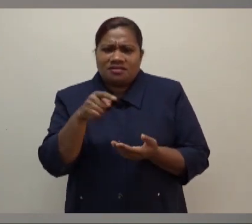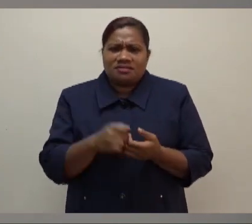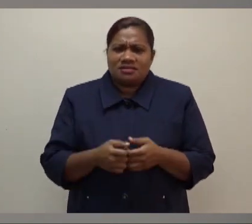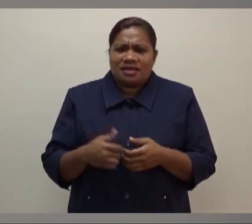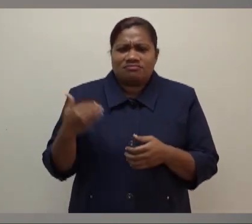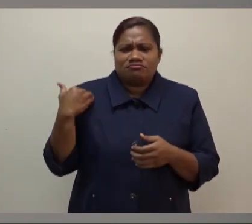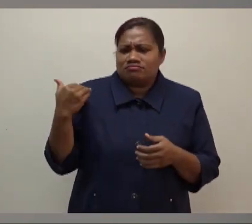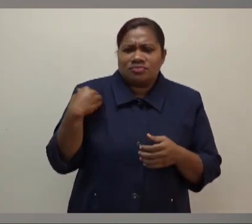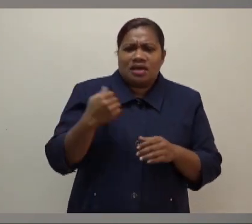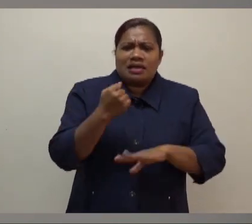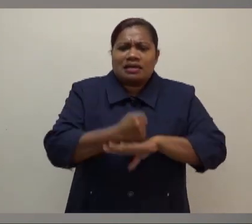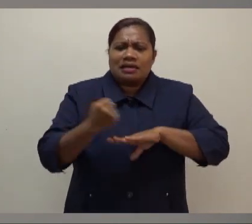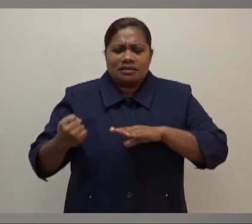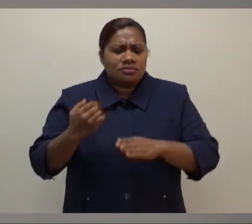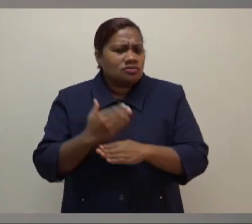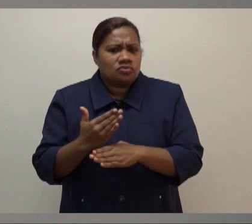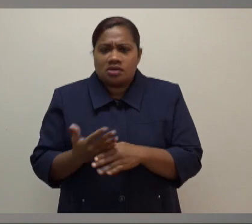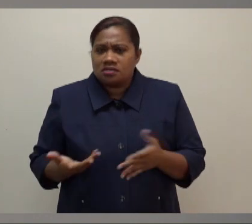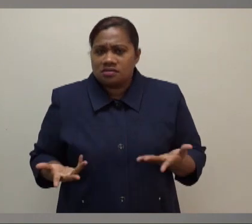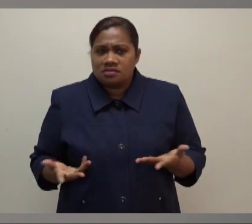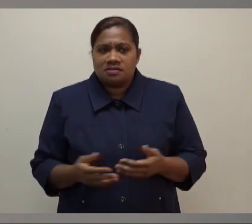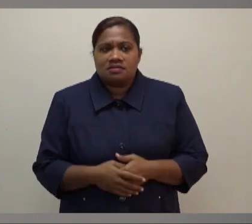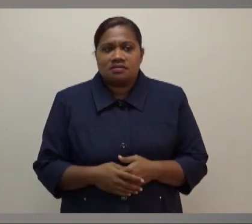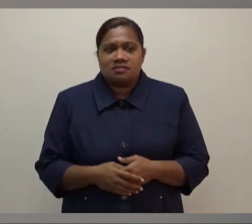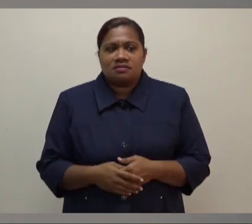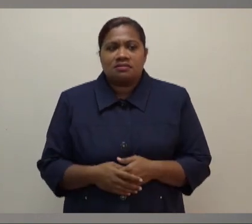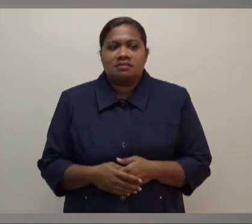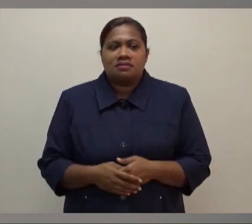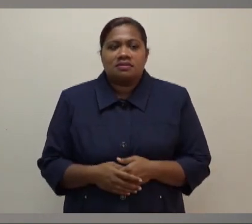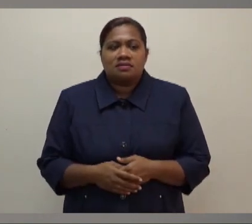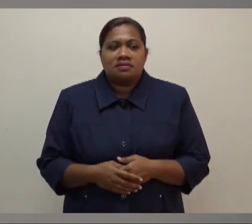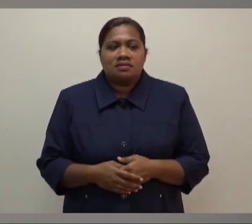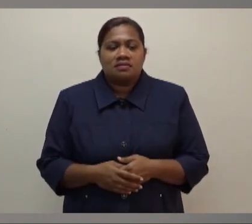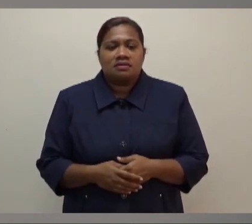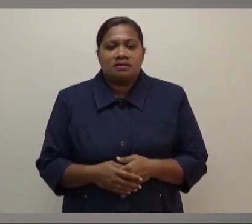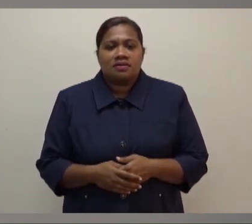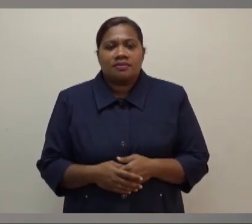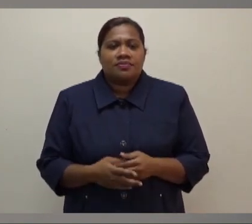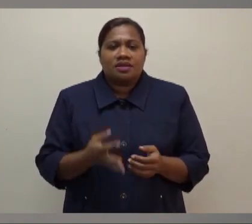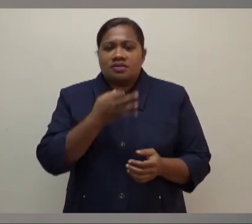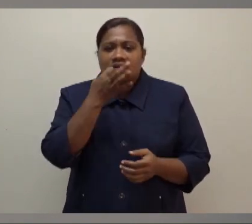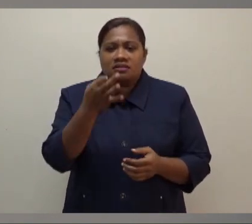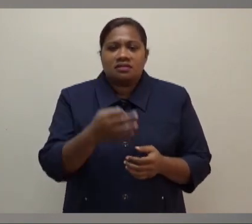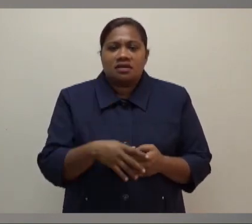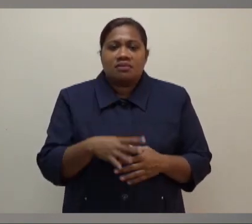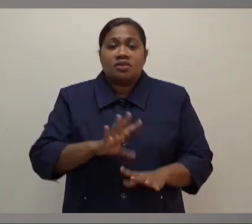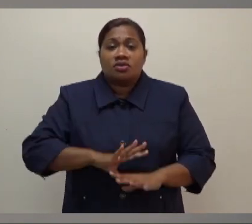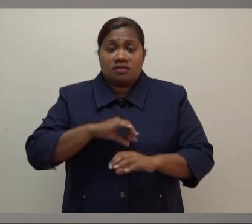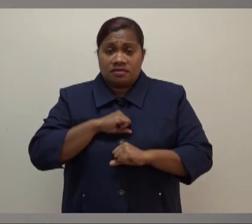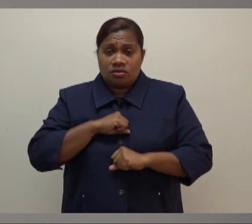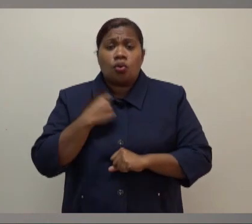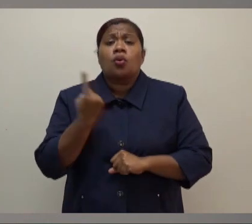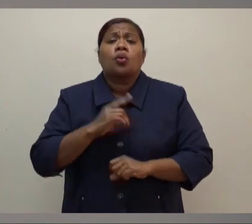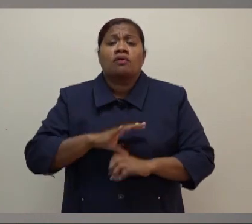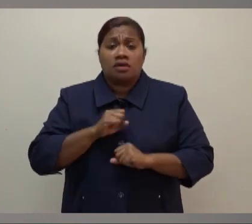he's blowing it out of proportion. I was just asking about the confidence of... Well, who is lacking confidence? Are you lacking confidence?